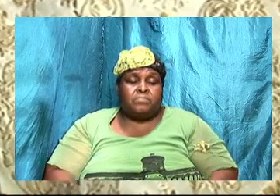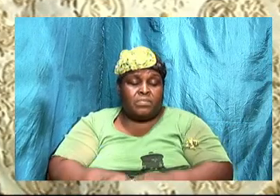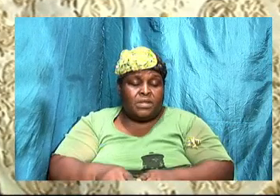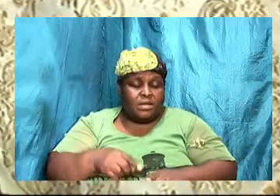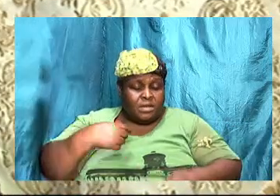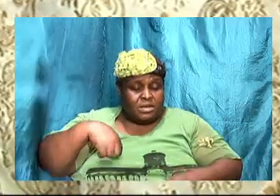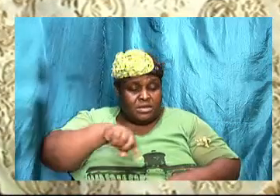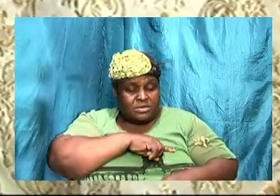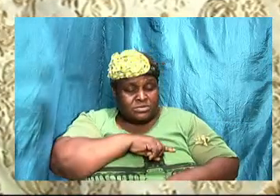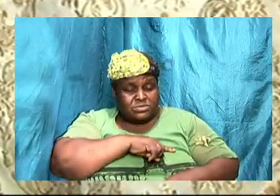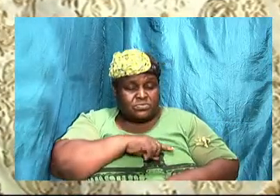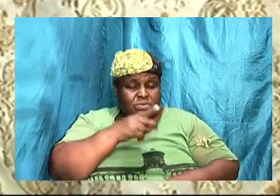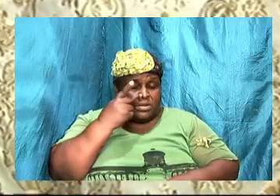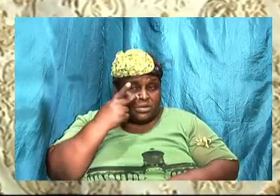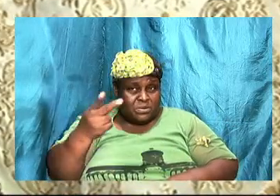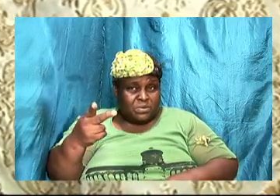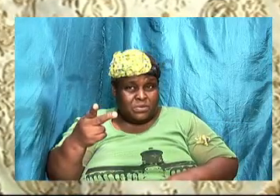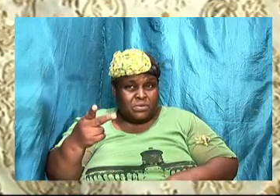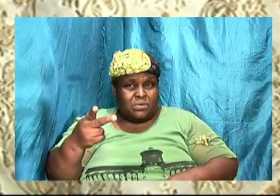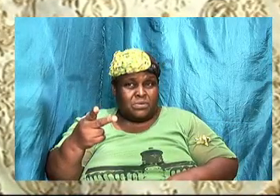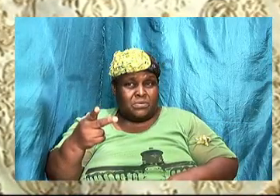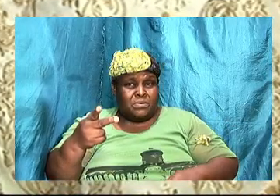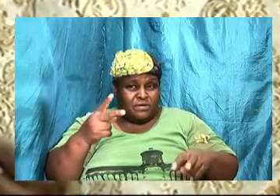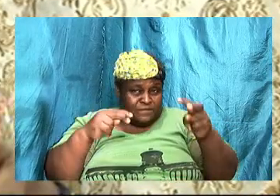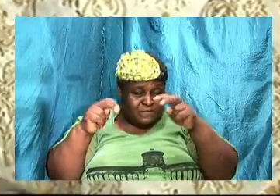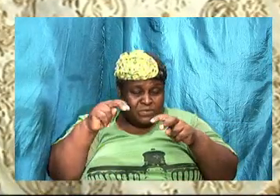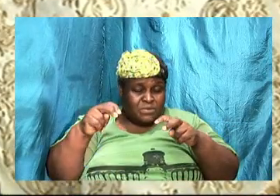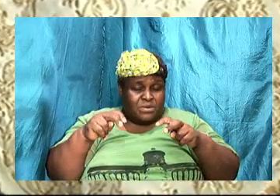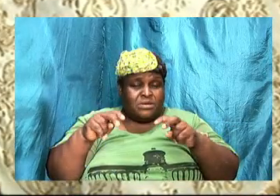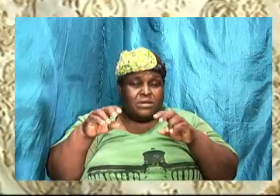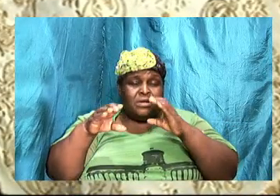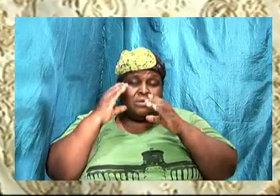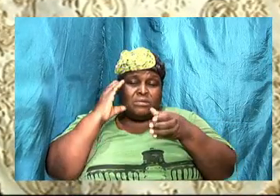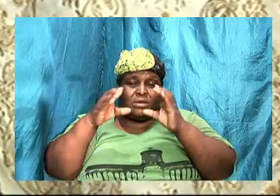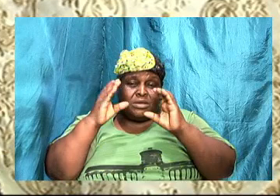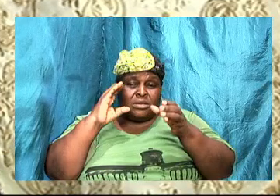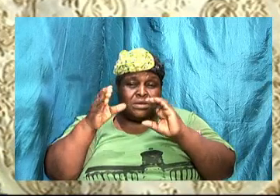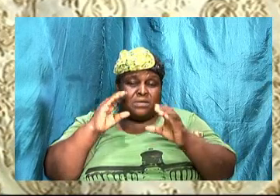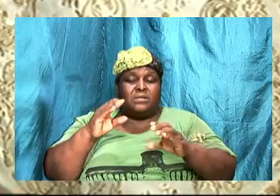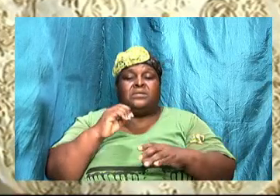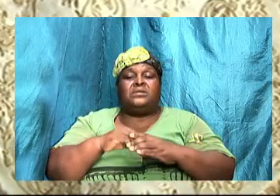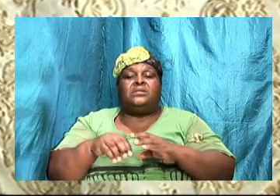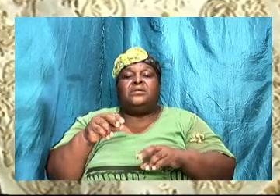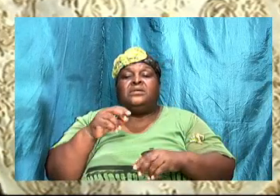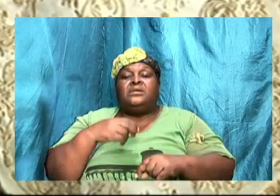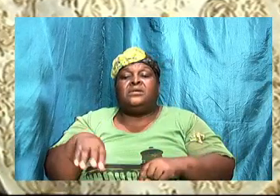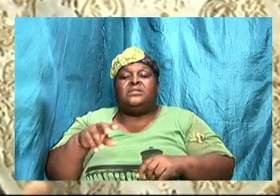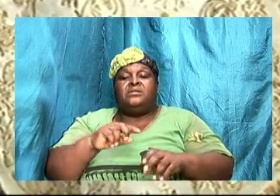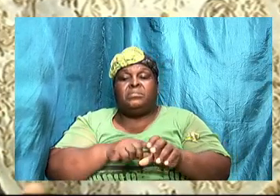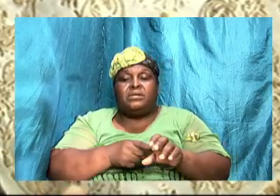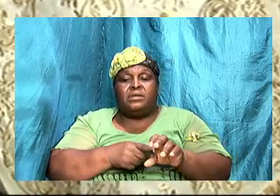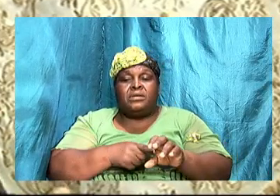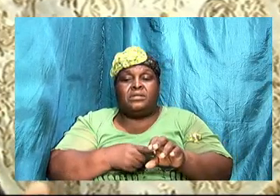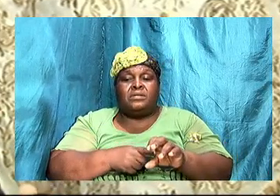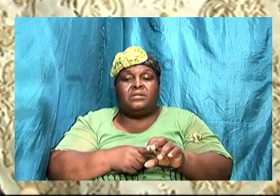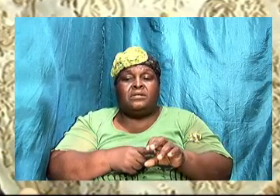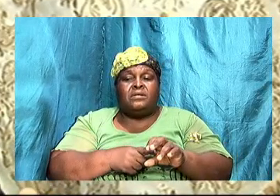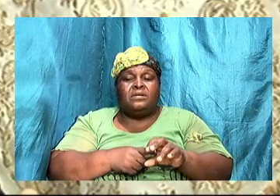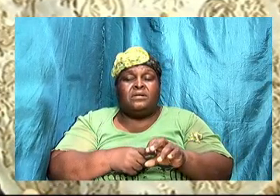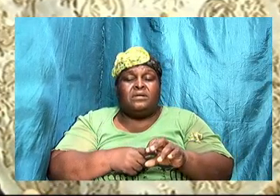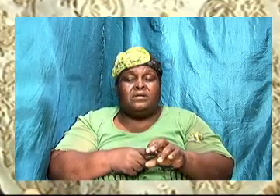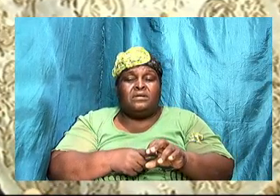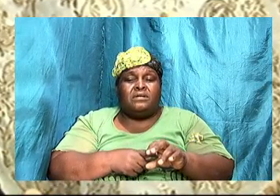look at communication, we would recognize that at the heart of the infidelity, at the heart of